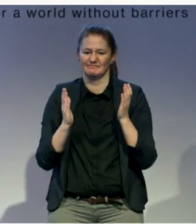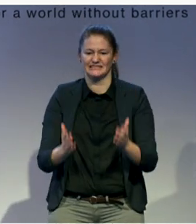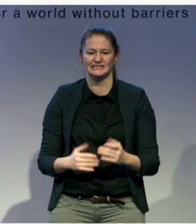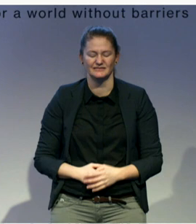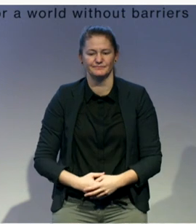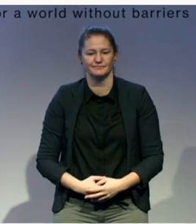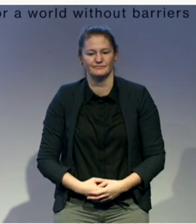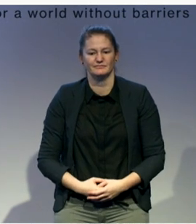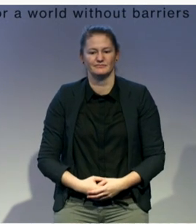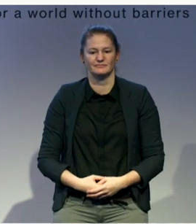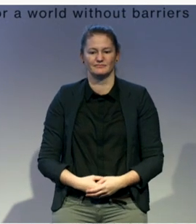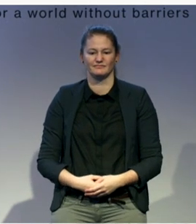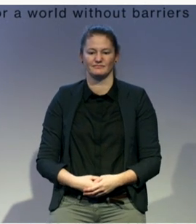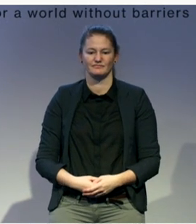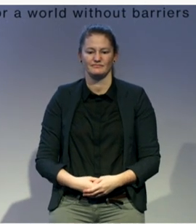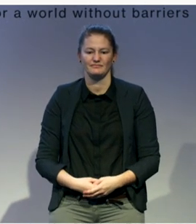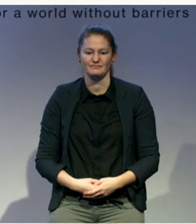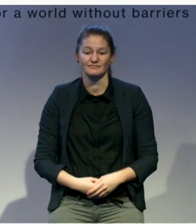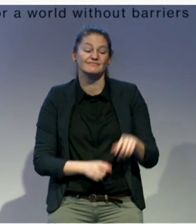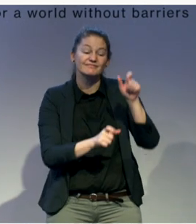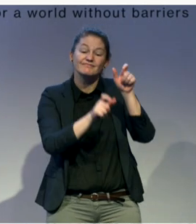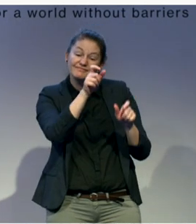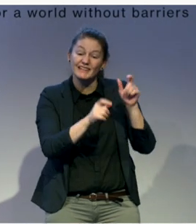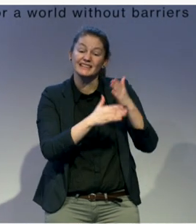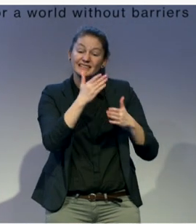so that we ensure that actually there's change.